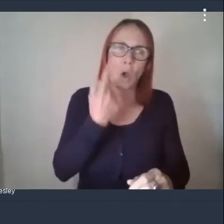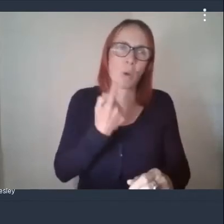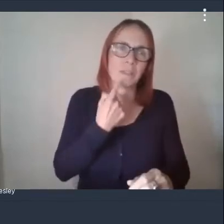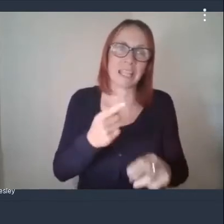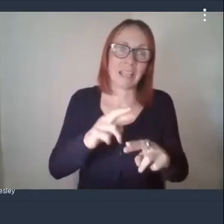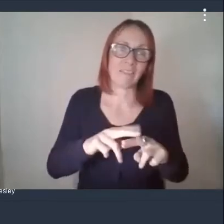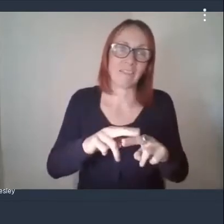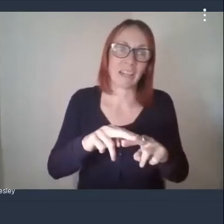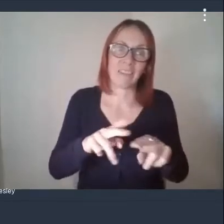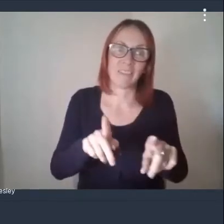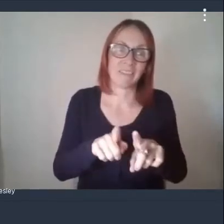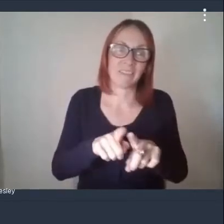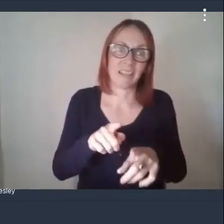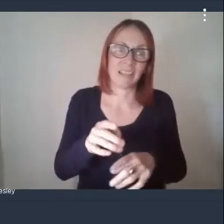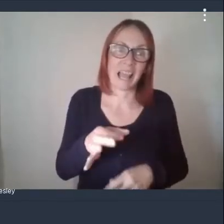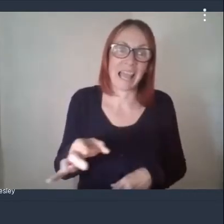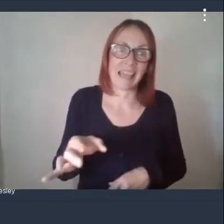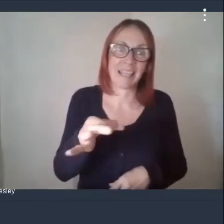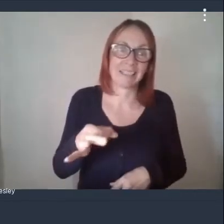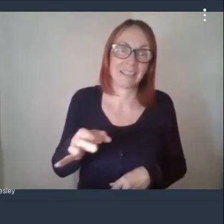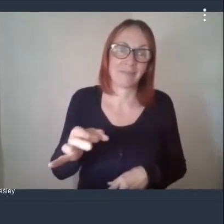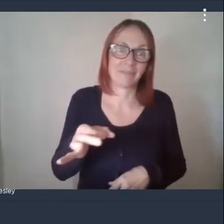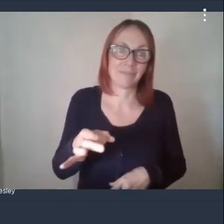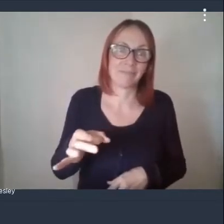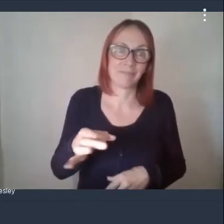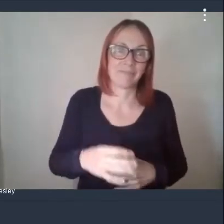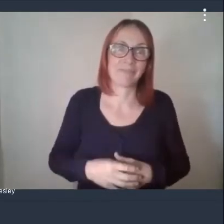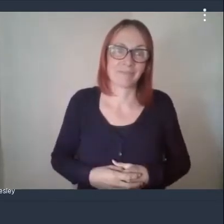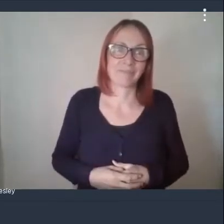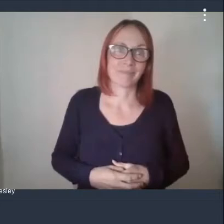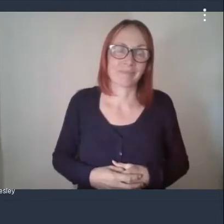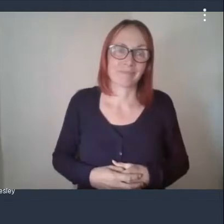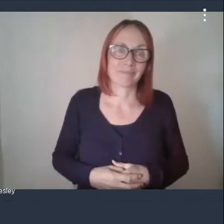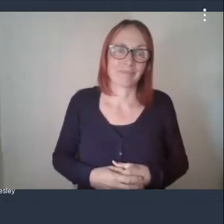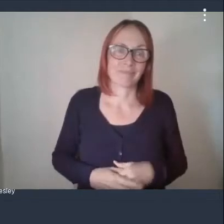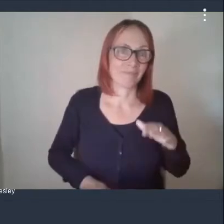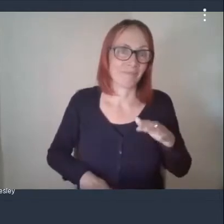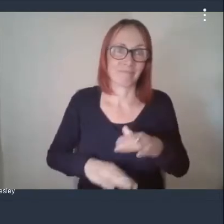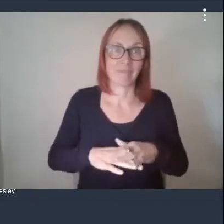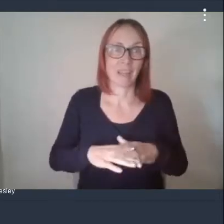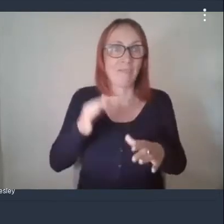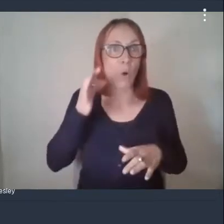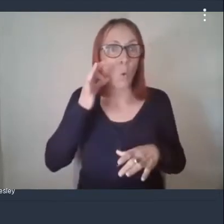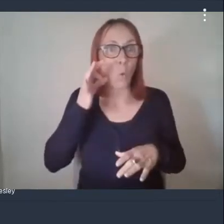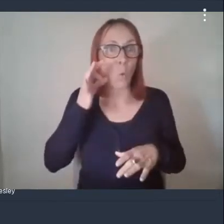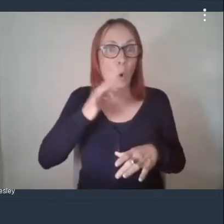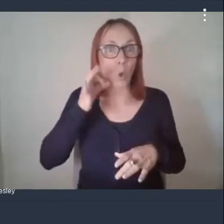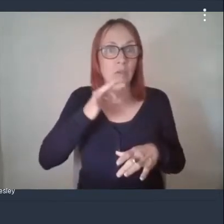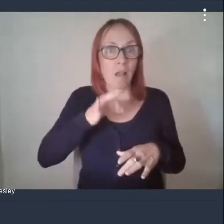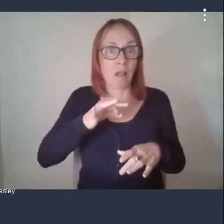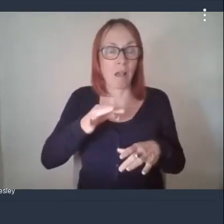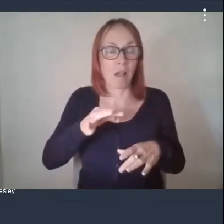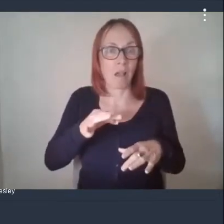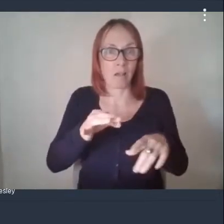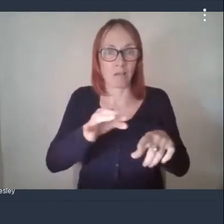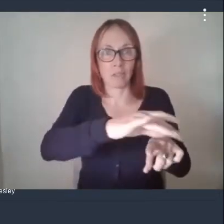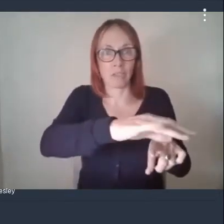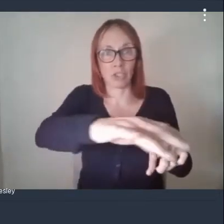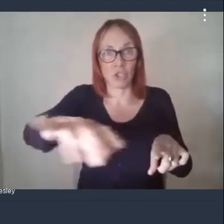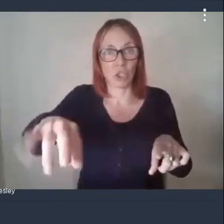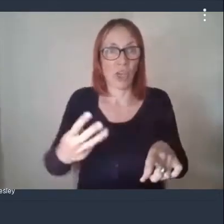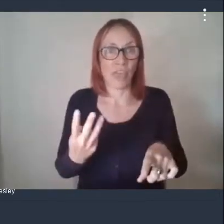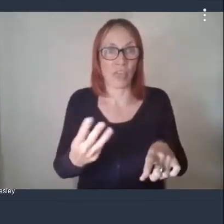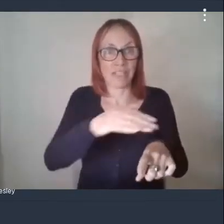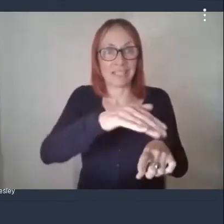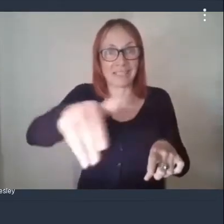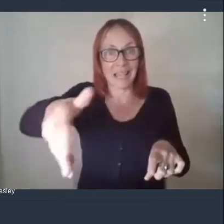um in the sense that we're surrounded by water on three sides and we've got